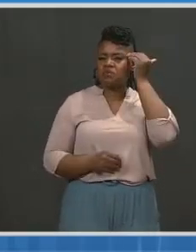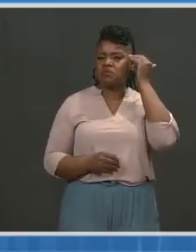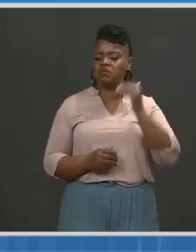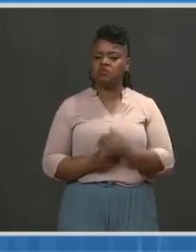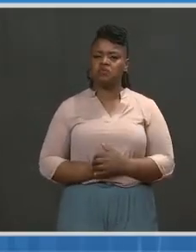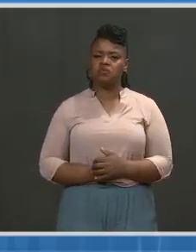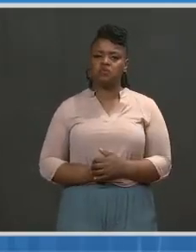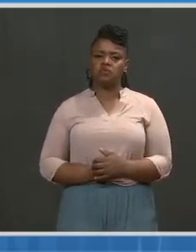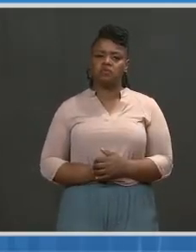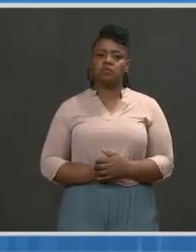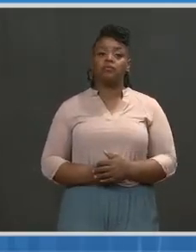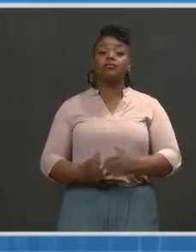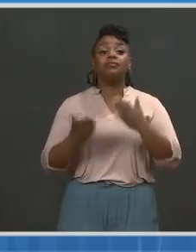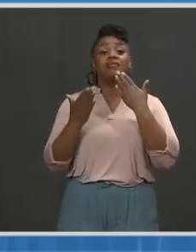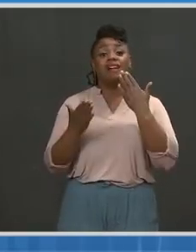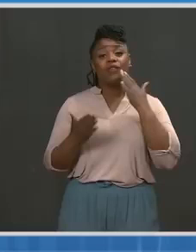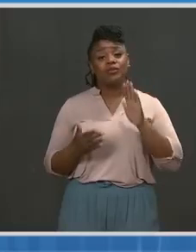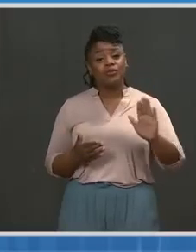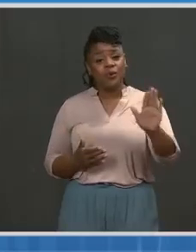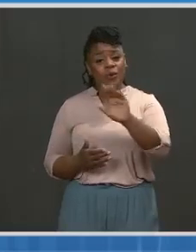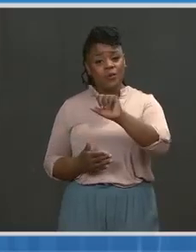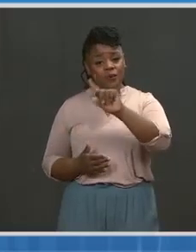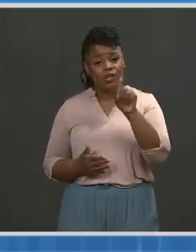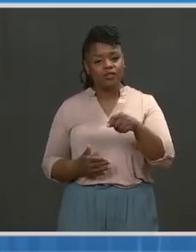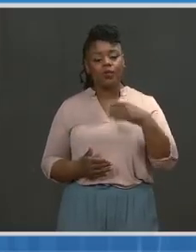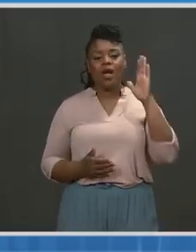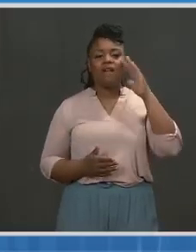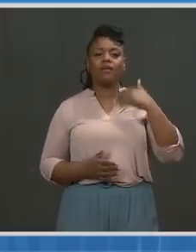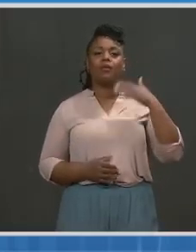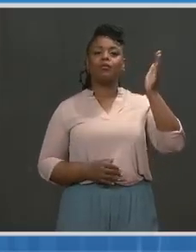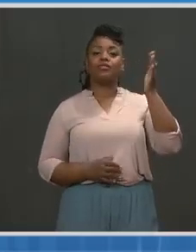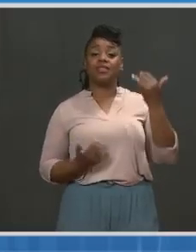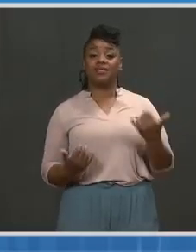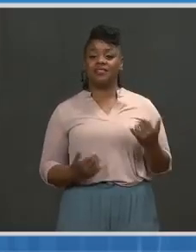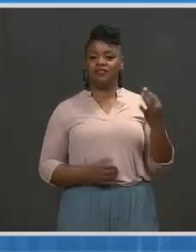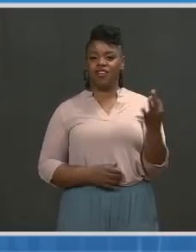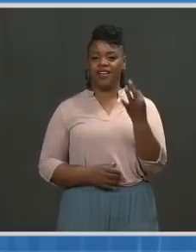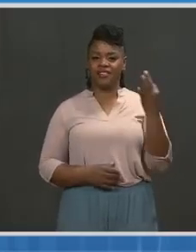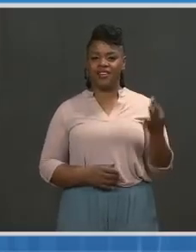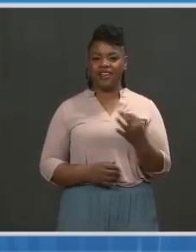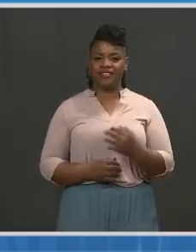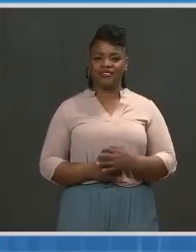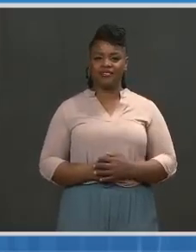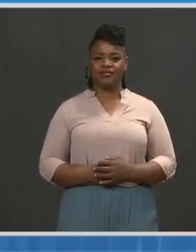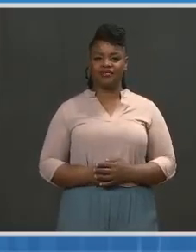Great. Well, thank you all for attending today and for your questions. We will be back with another briefing on Friday. you